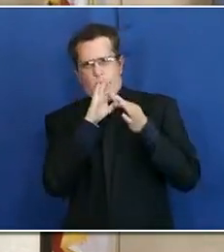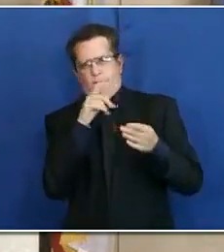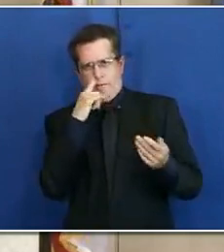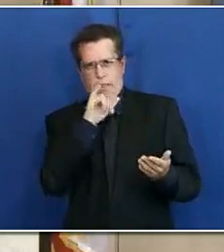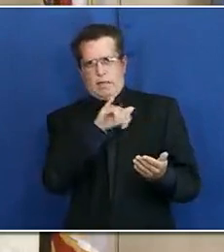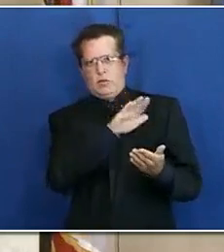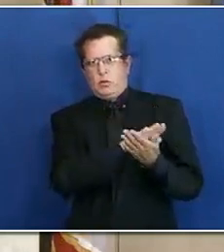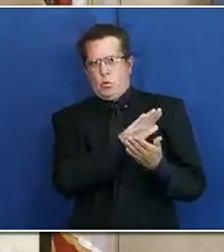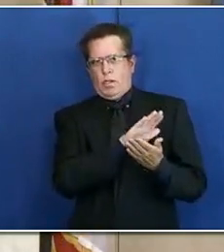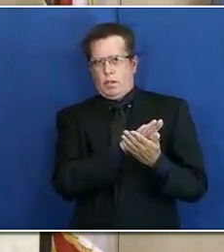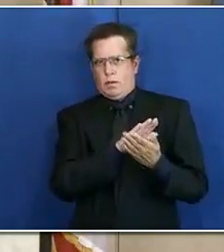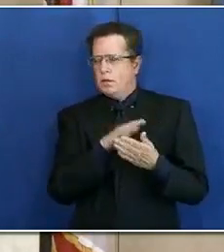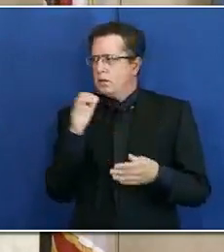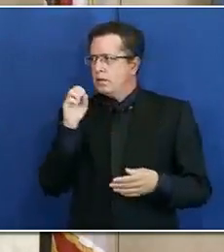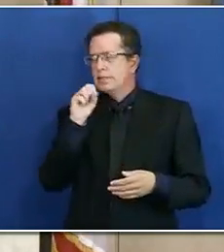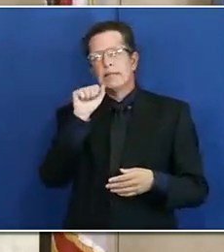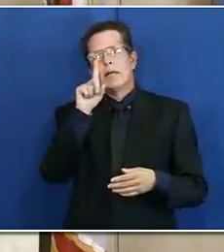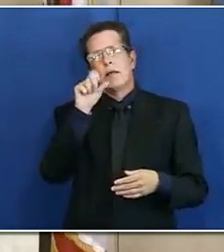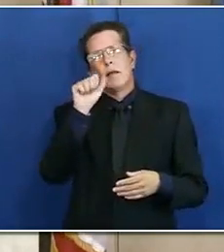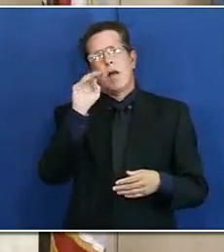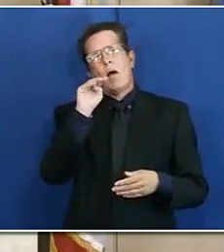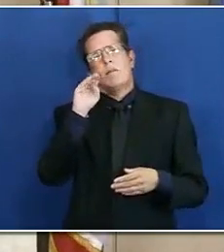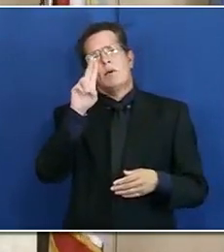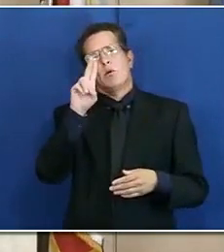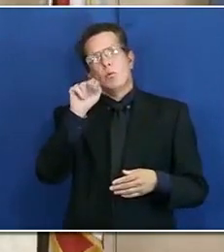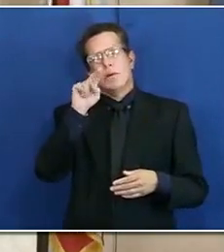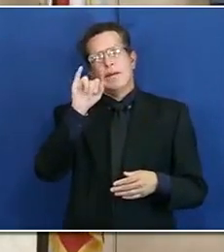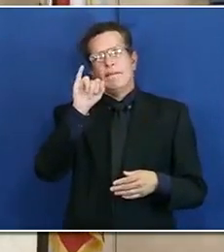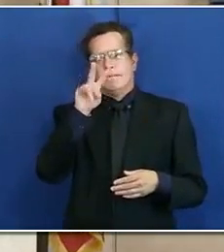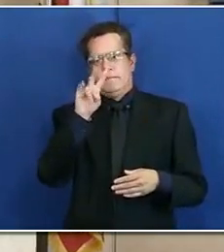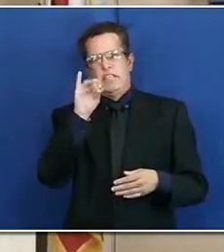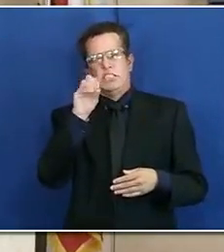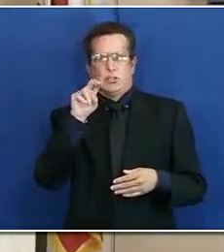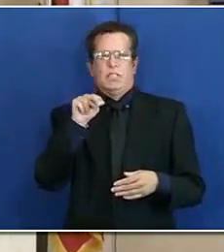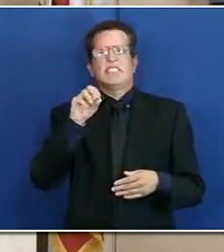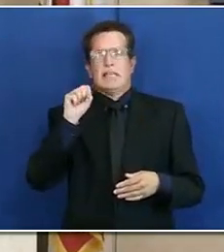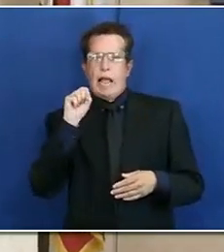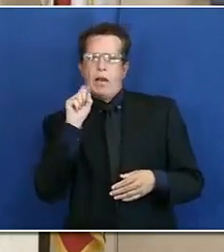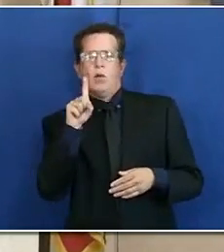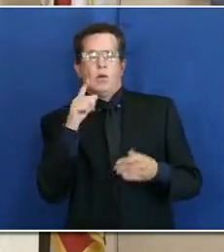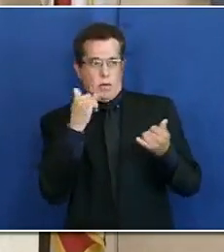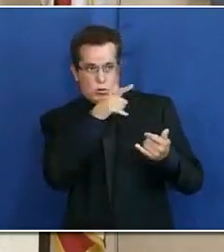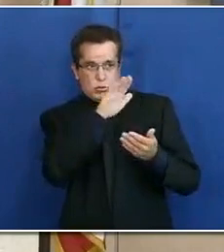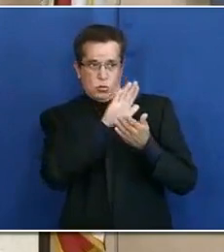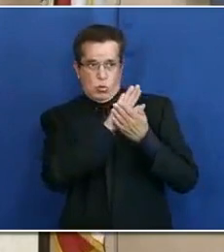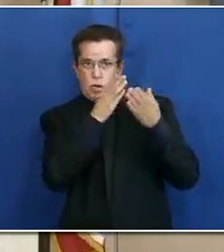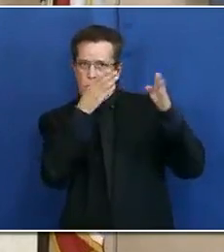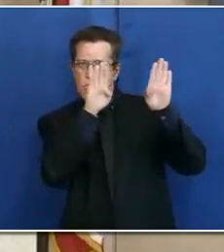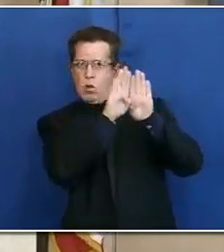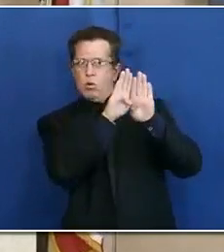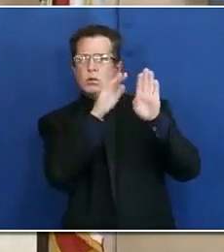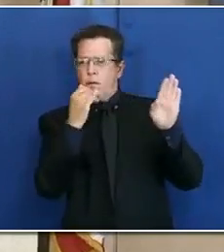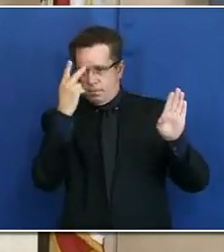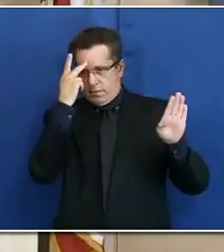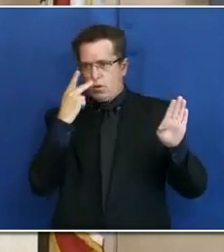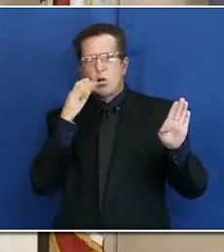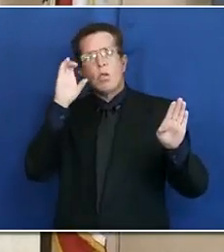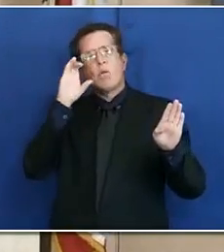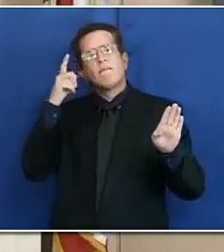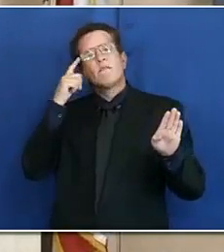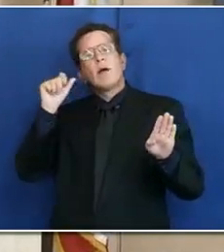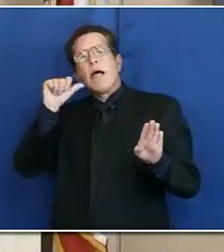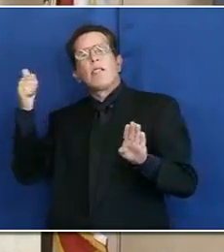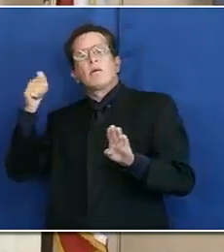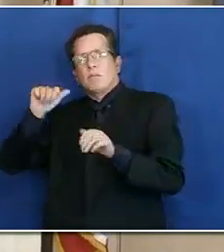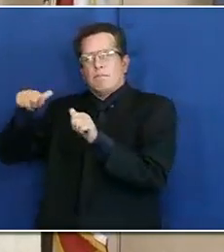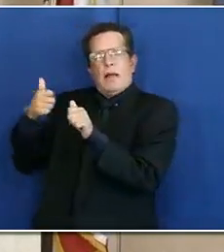question is from Saddam Aguayo at Univision, San Diego. While schools are closed, parents have started to look for alternatives such as learning